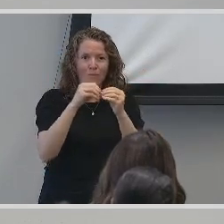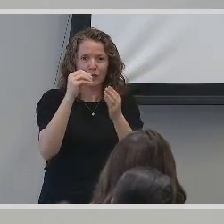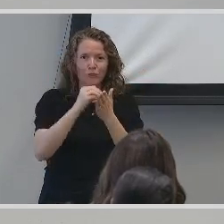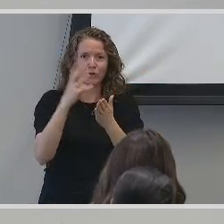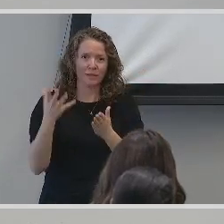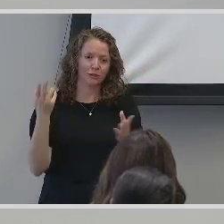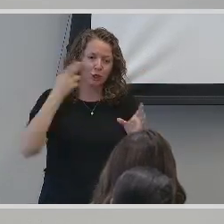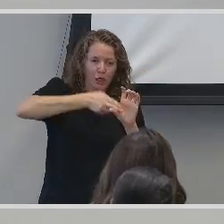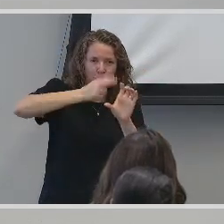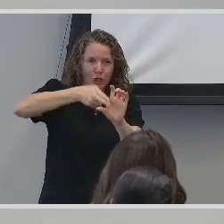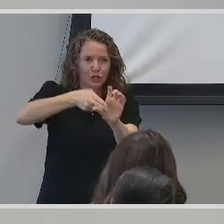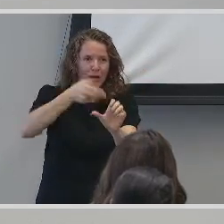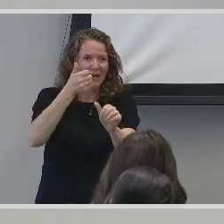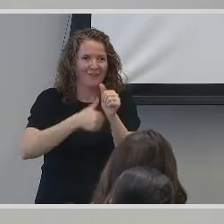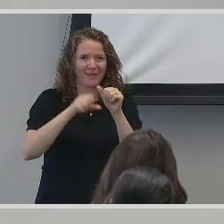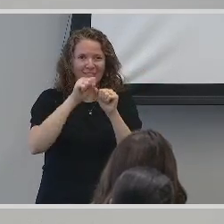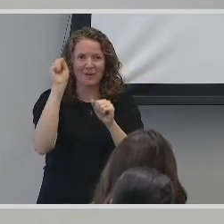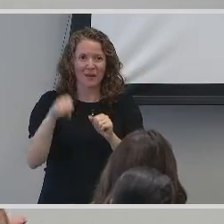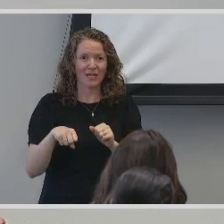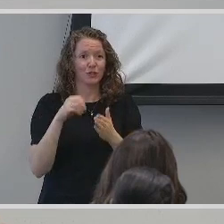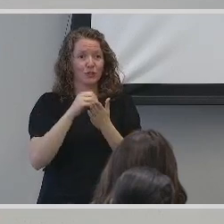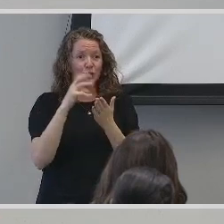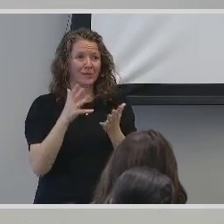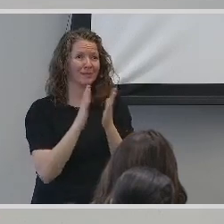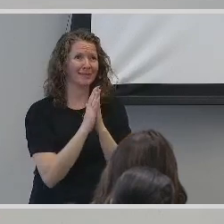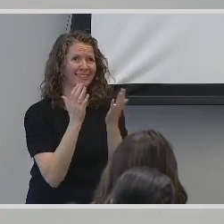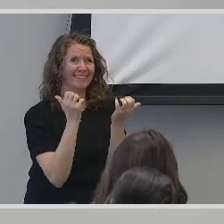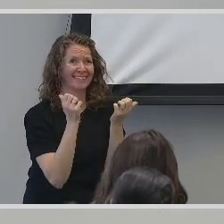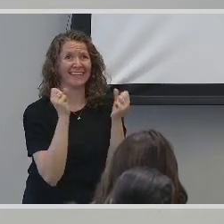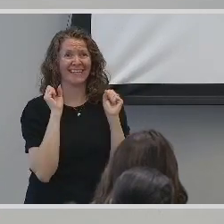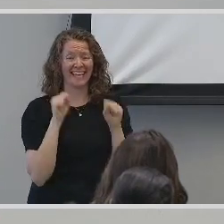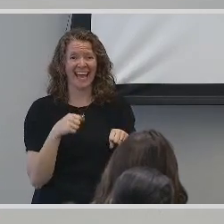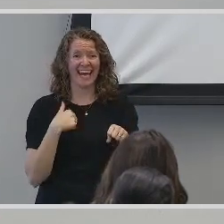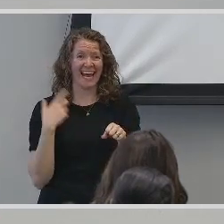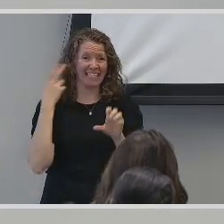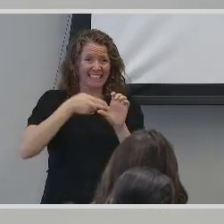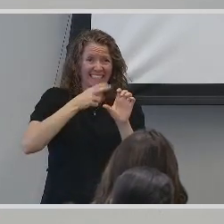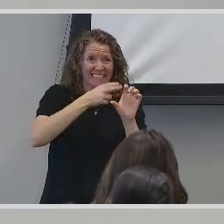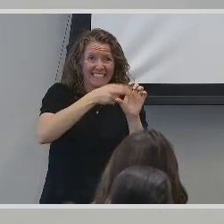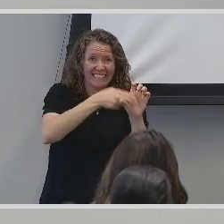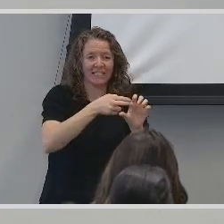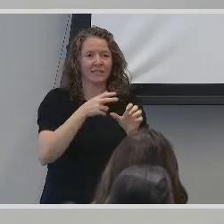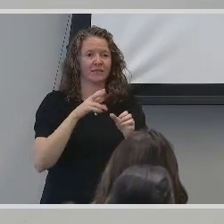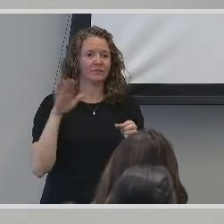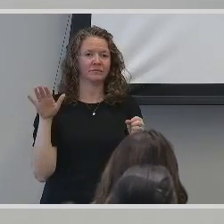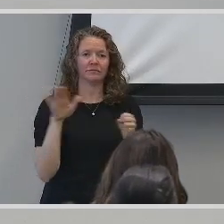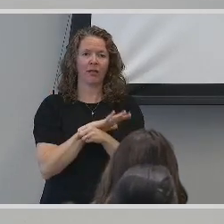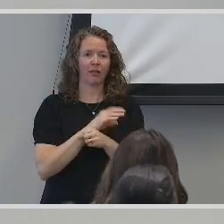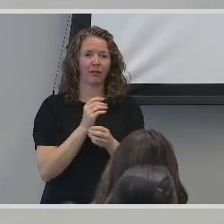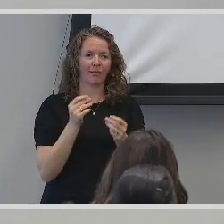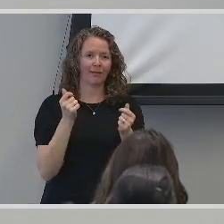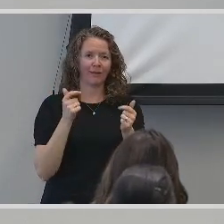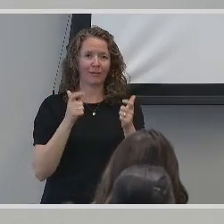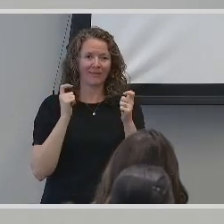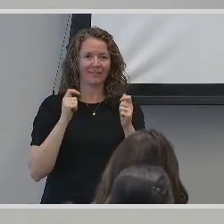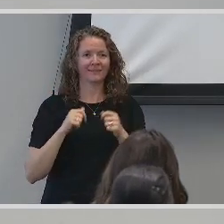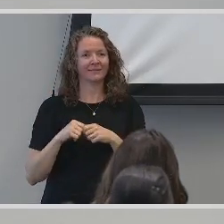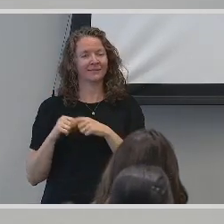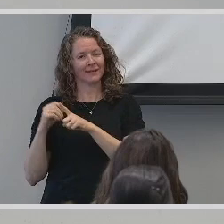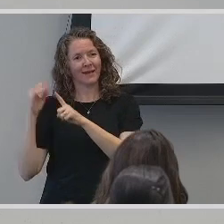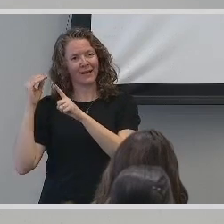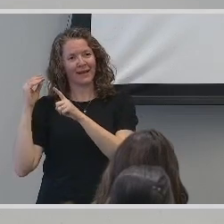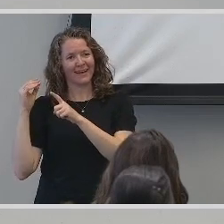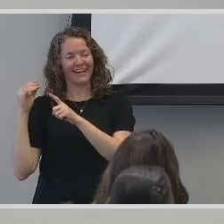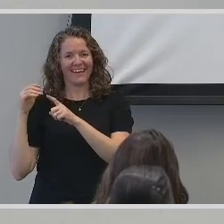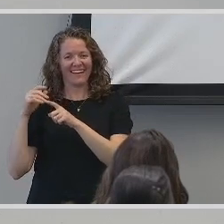semester. Students started to request that they could join my course as it filled up quickly. At the time, Dr. DeMari noticed the demand